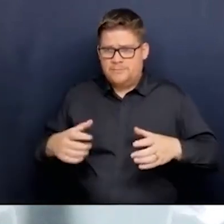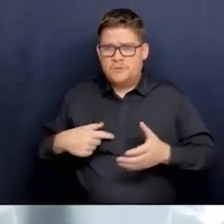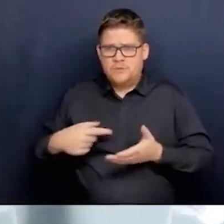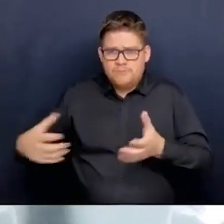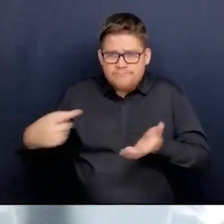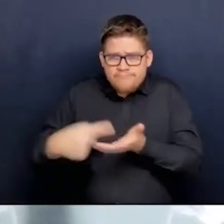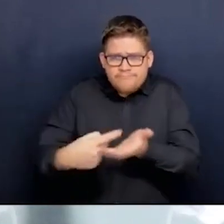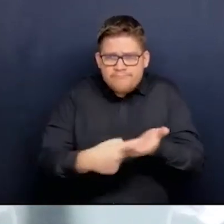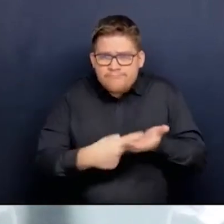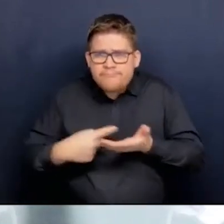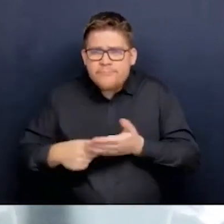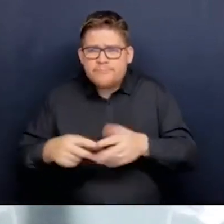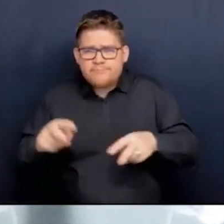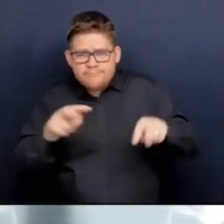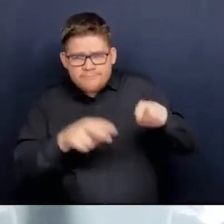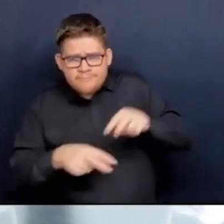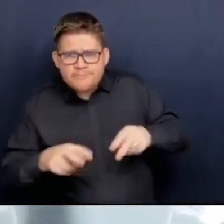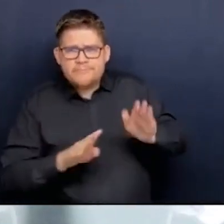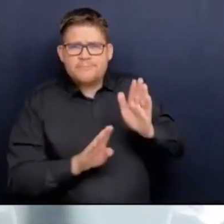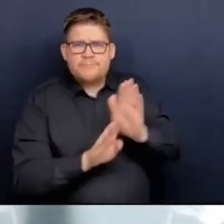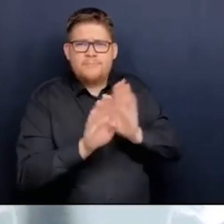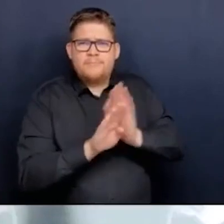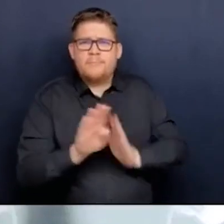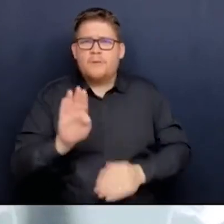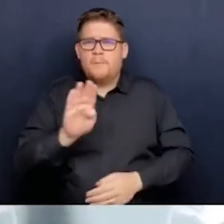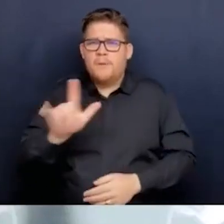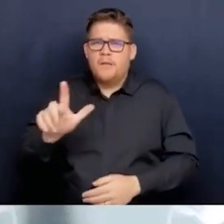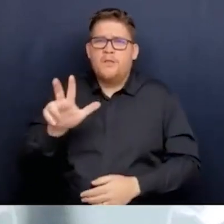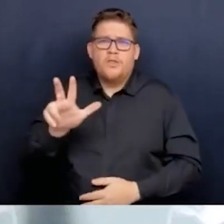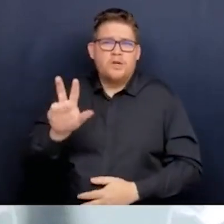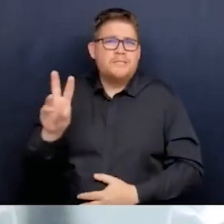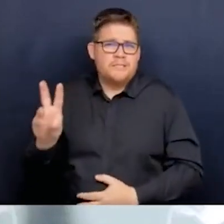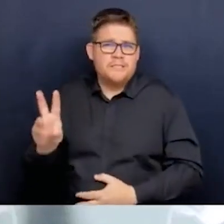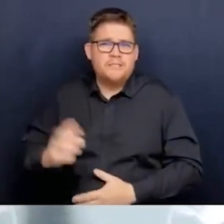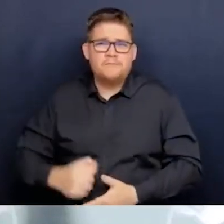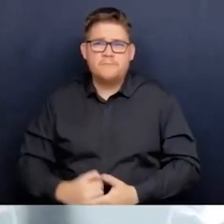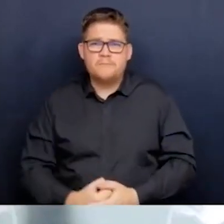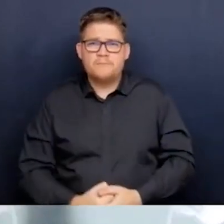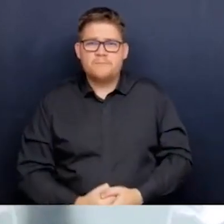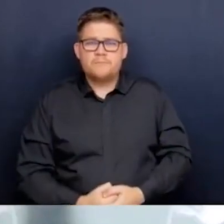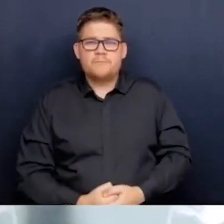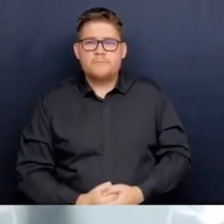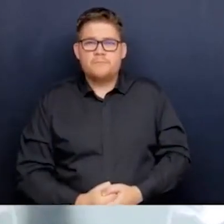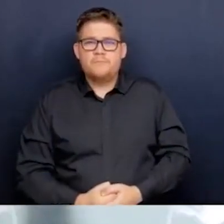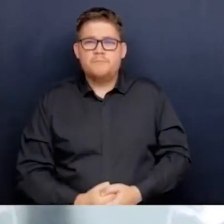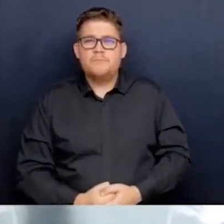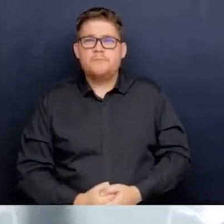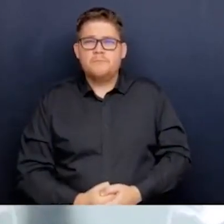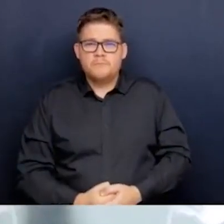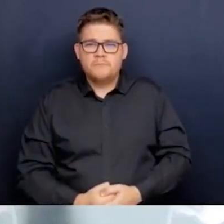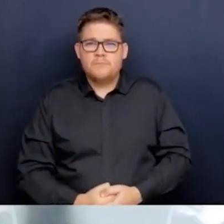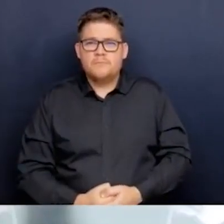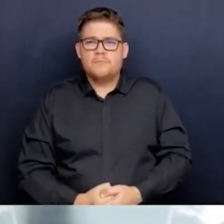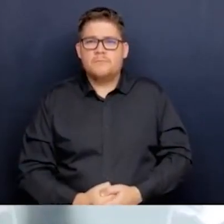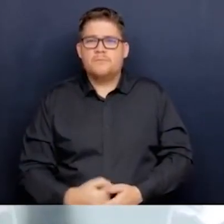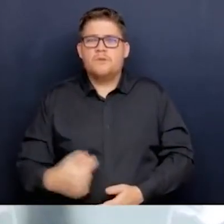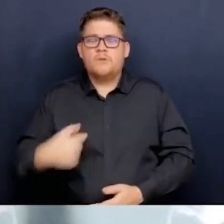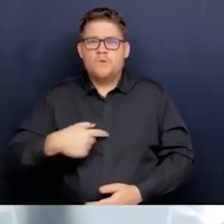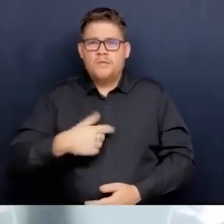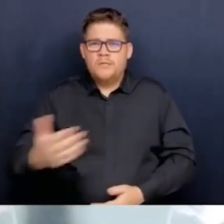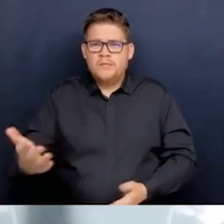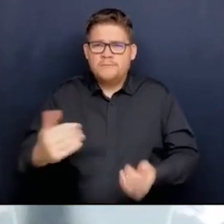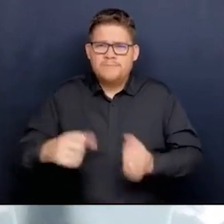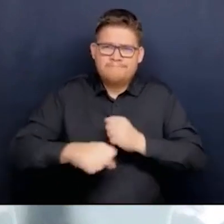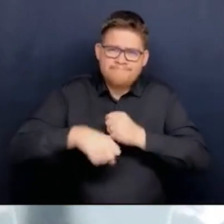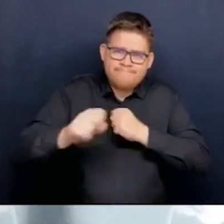36. We had an extensive public consultation, one of the most expensive on legislation in the province has ever seen.